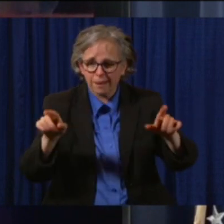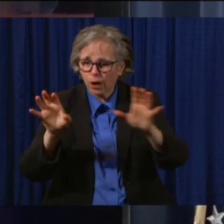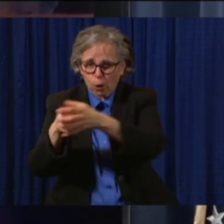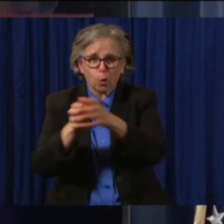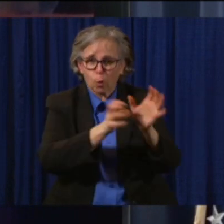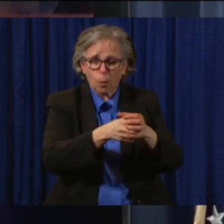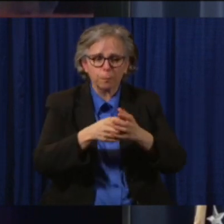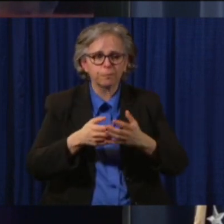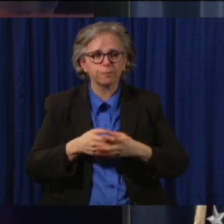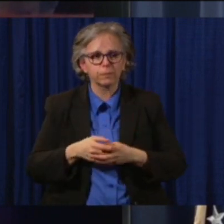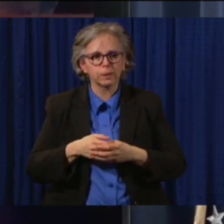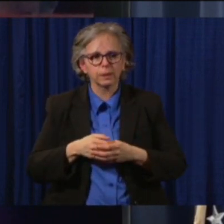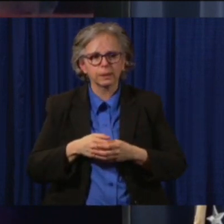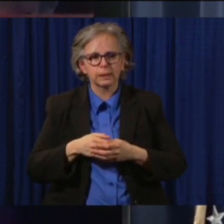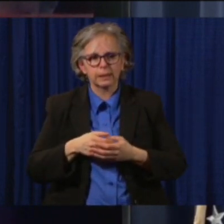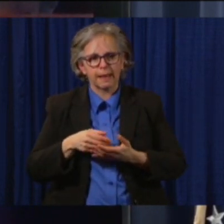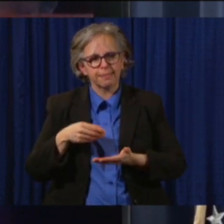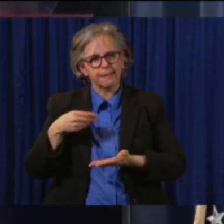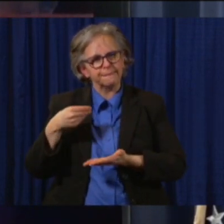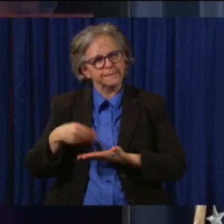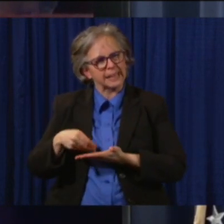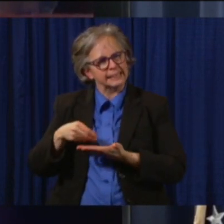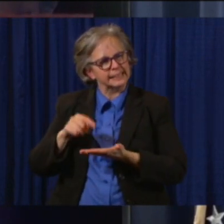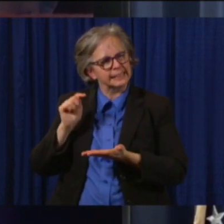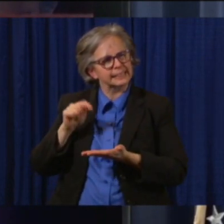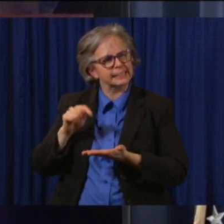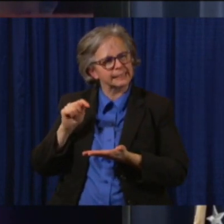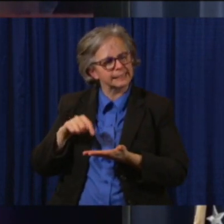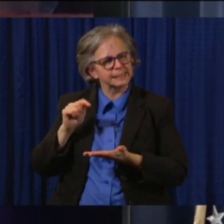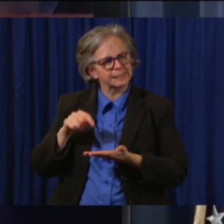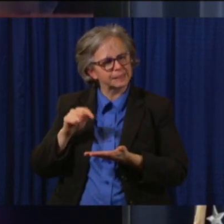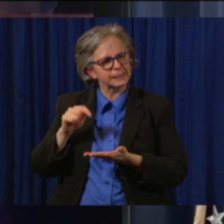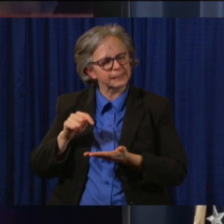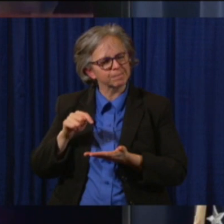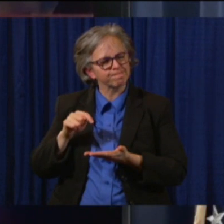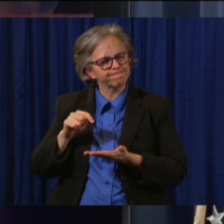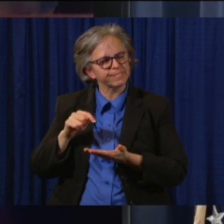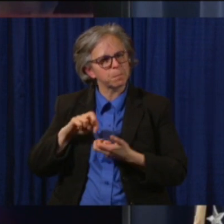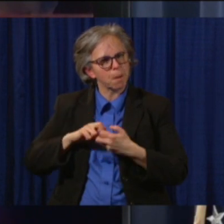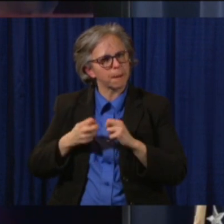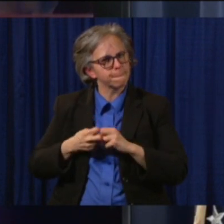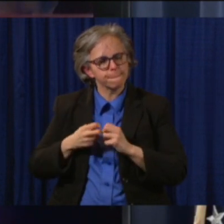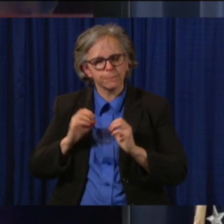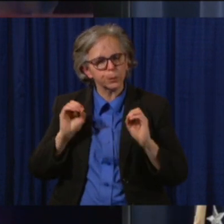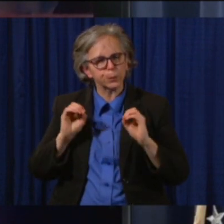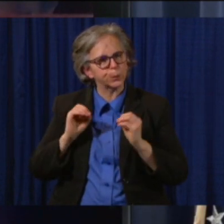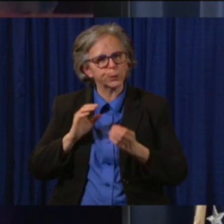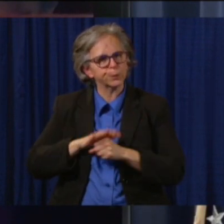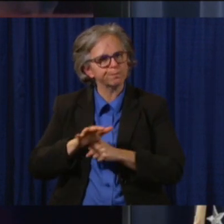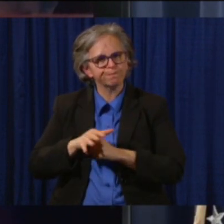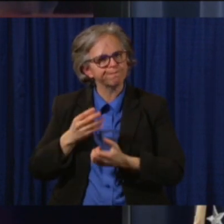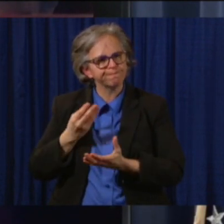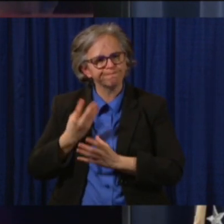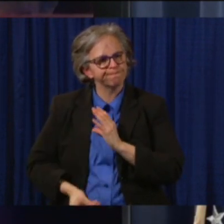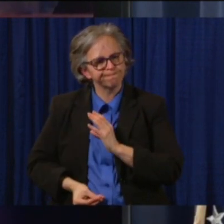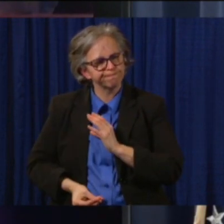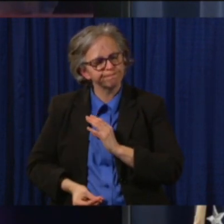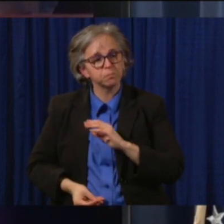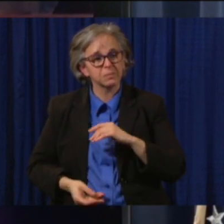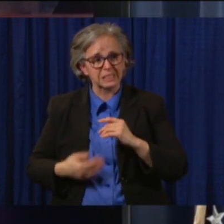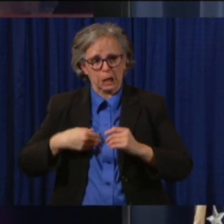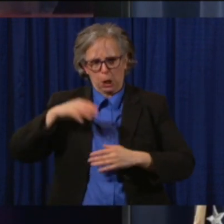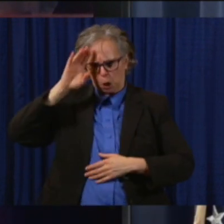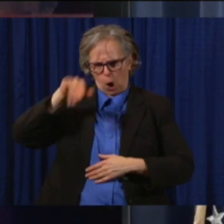doesn't come behind it. And I understand and I know that this governor, when we roll out those comprehensive